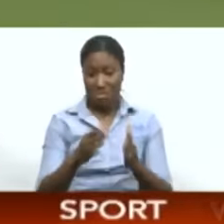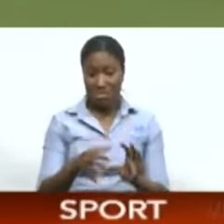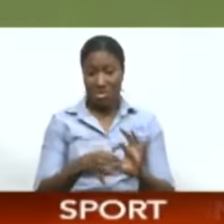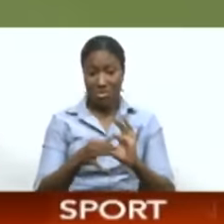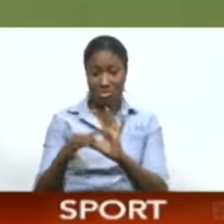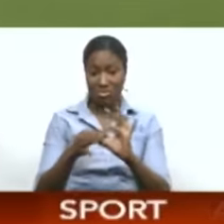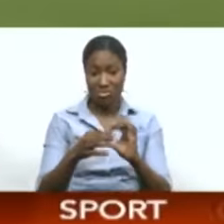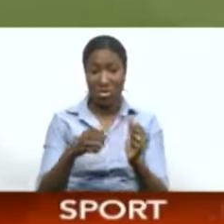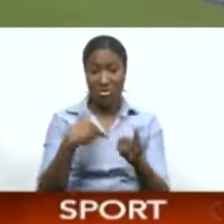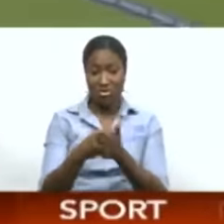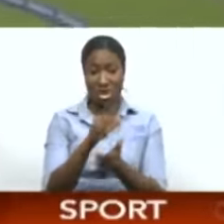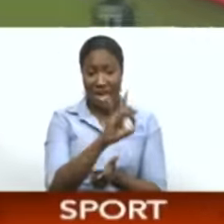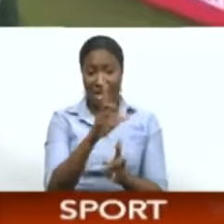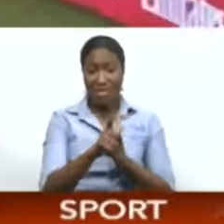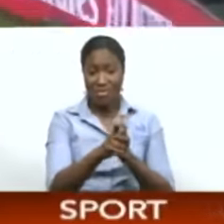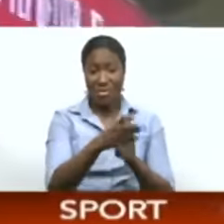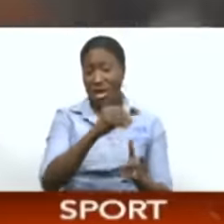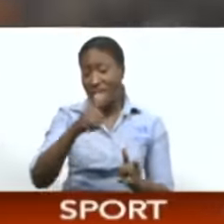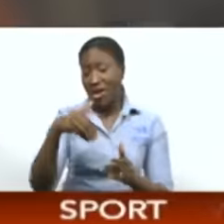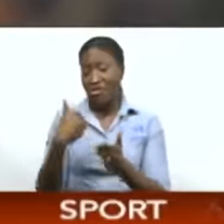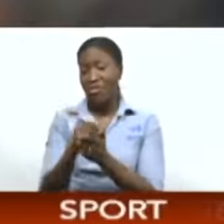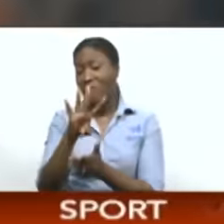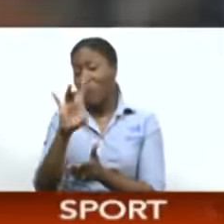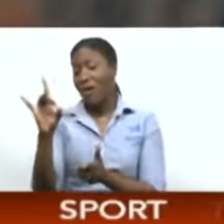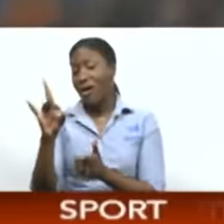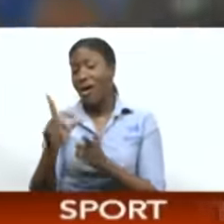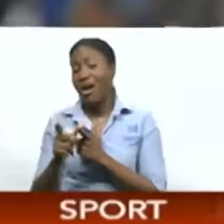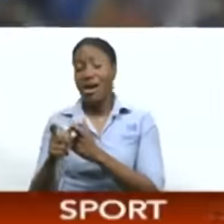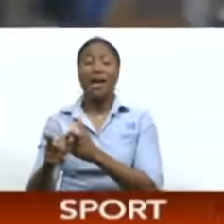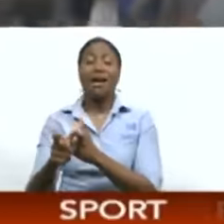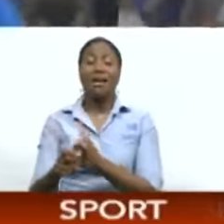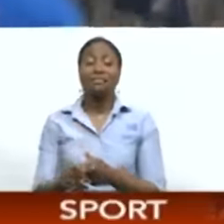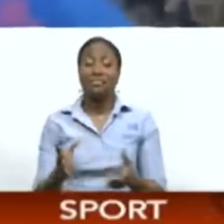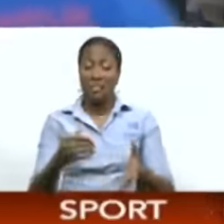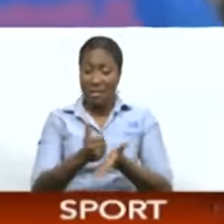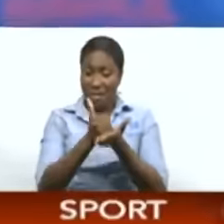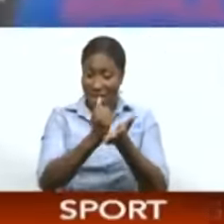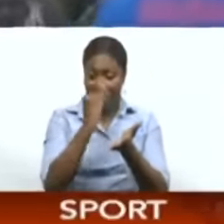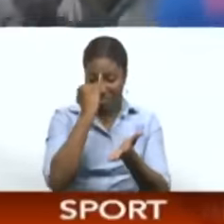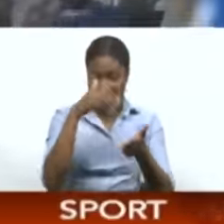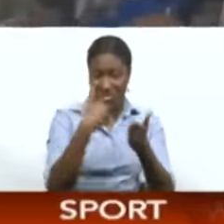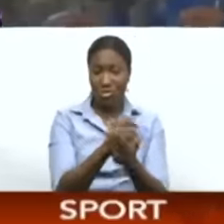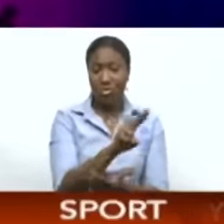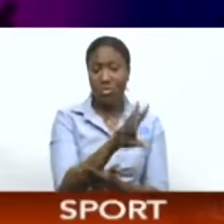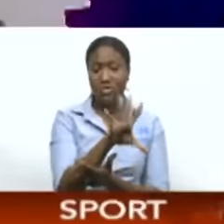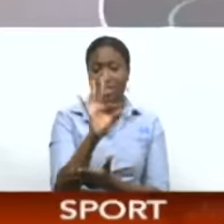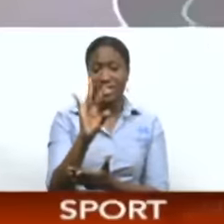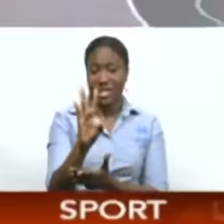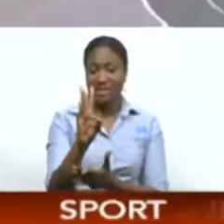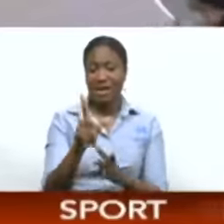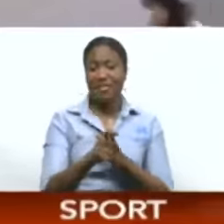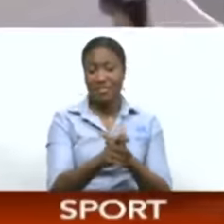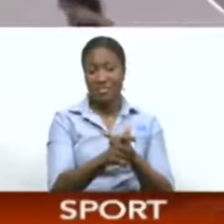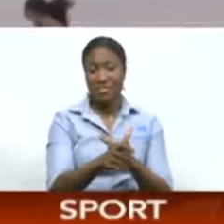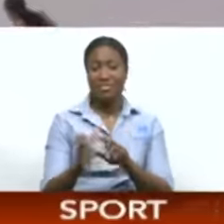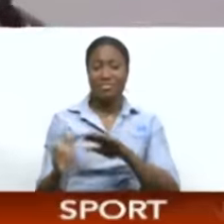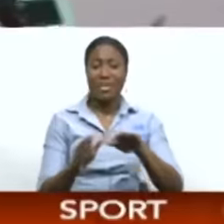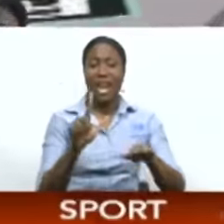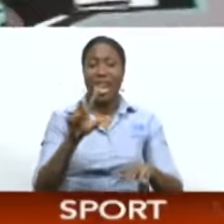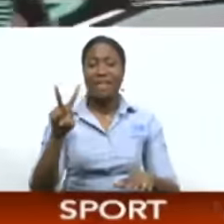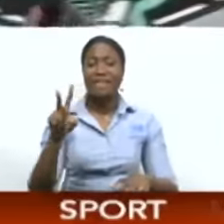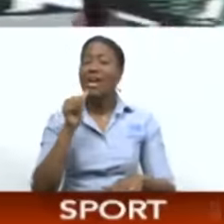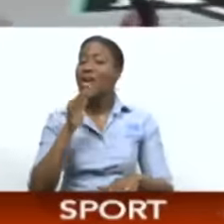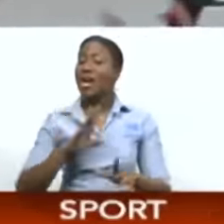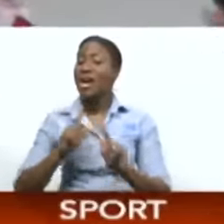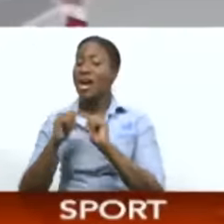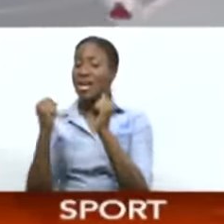opening partnership, followed by Kohli's 48th ODI Century, all contributed to the 257-run target. The Las Vegas Aces became the